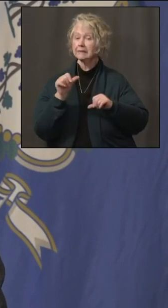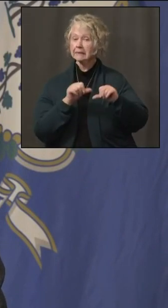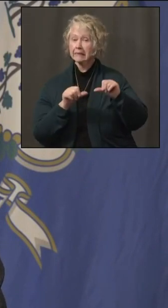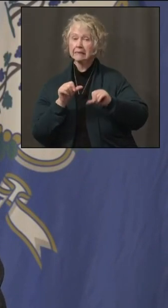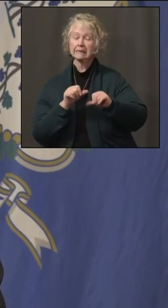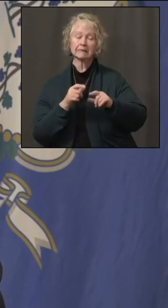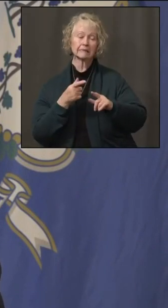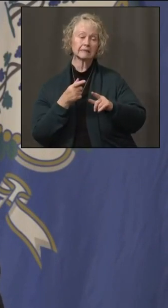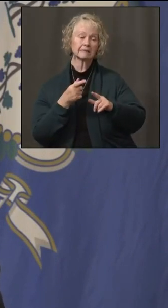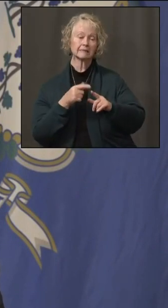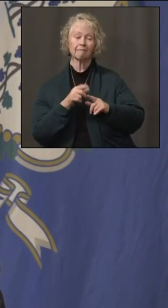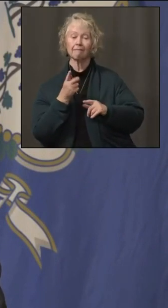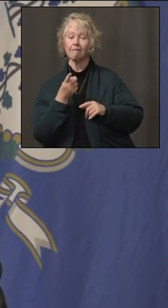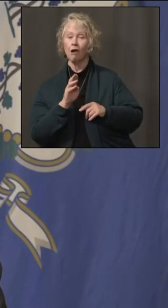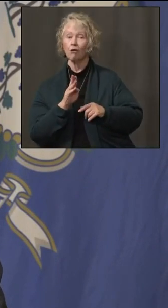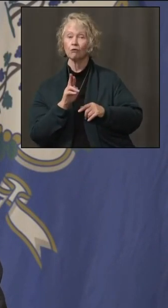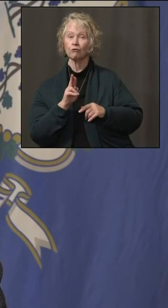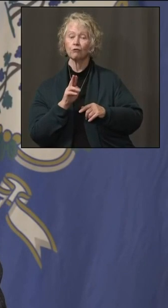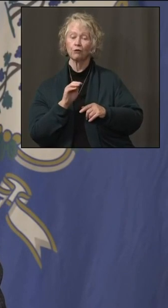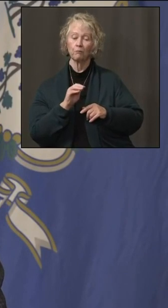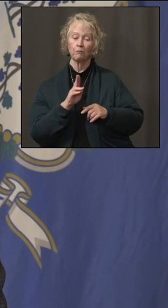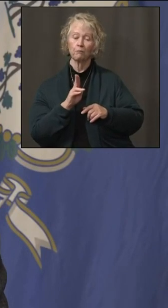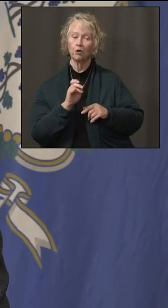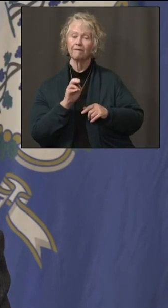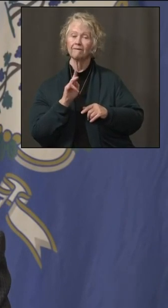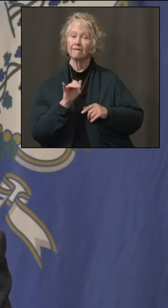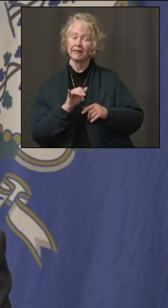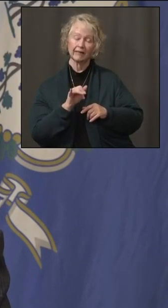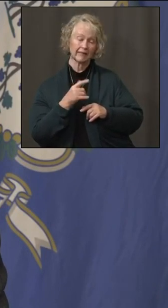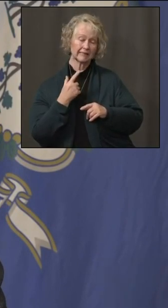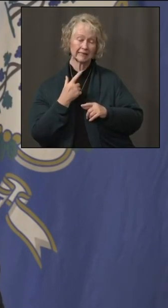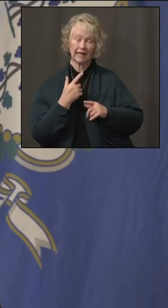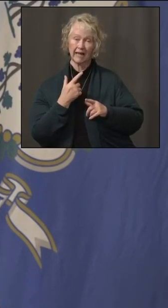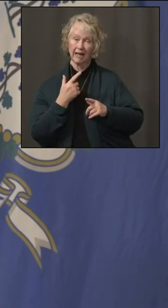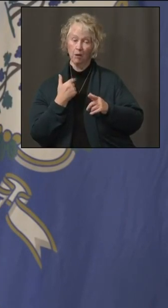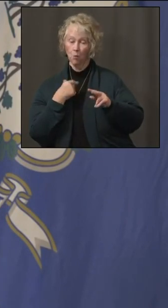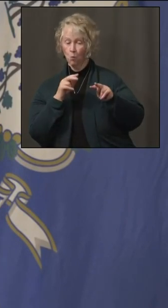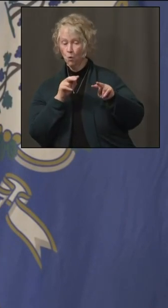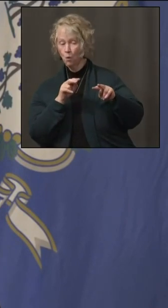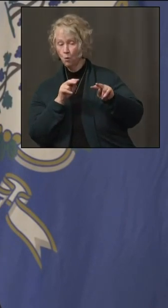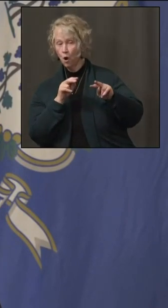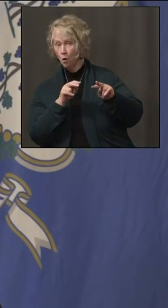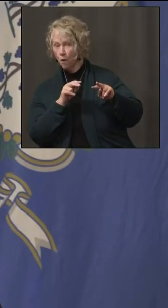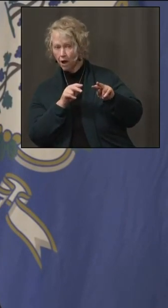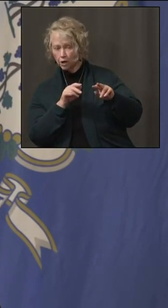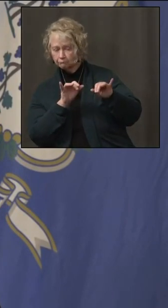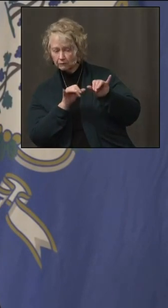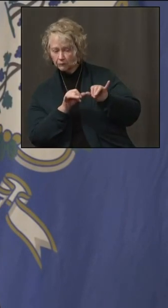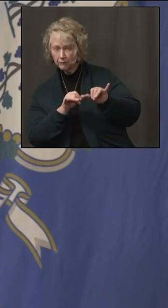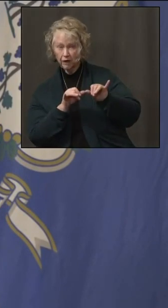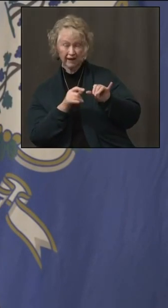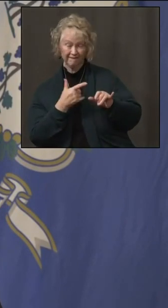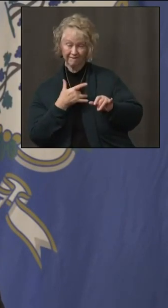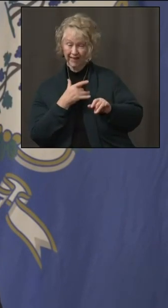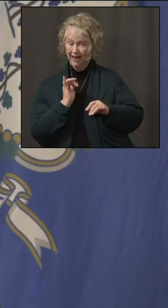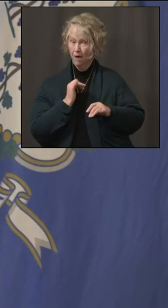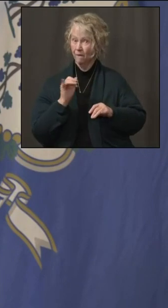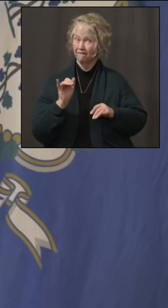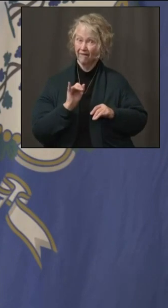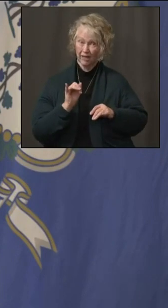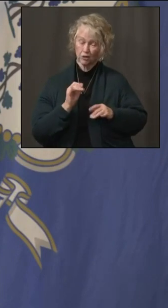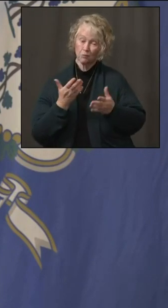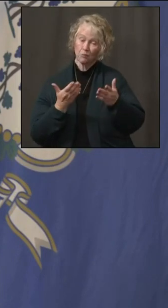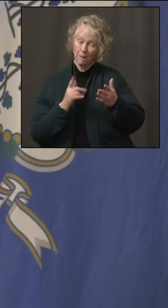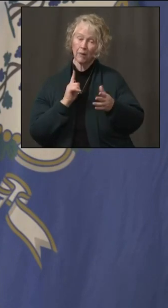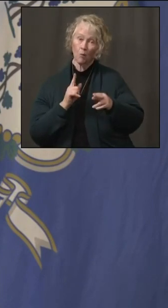including Dr. Murphy from NuVance, that a lot of our models show that this infection rate may continue to climb through